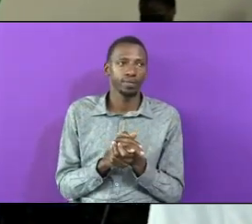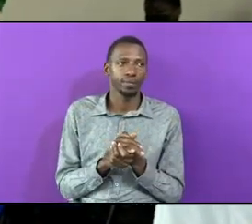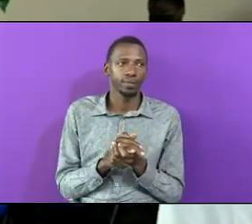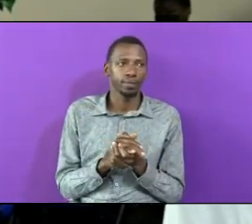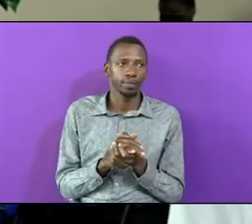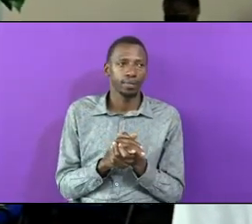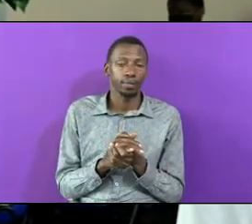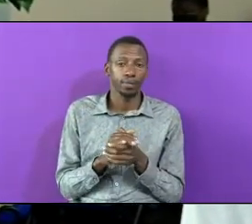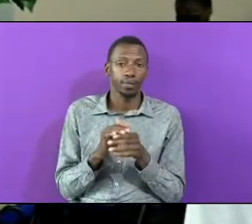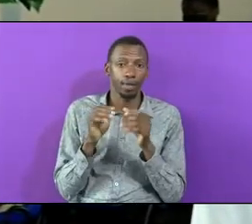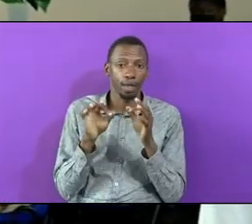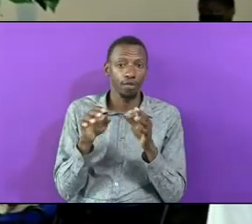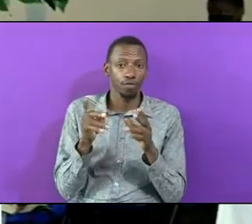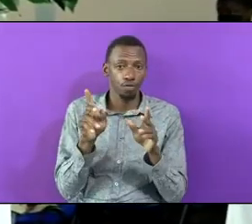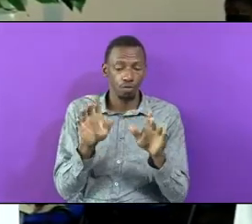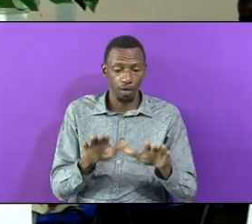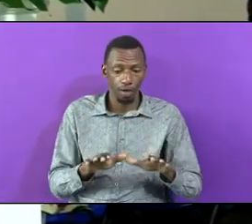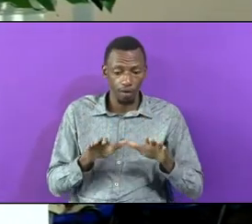If You Are Careful